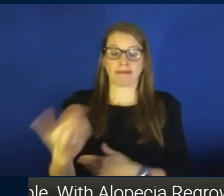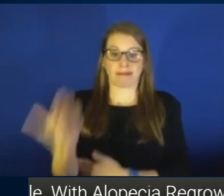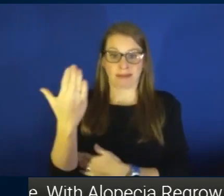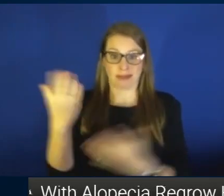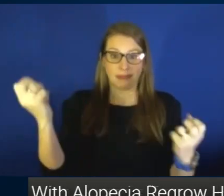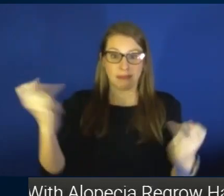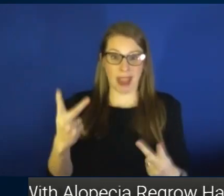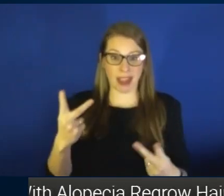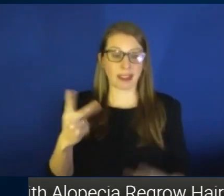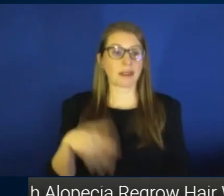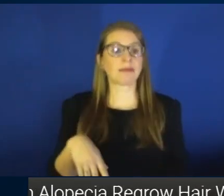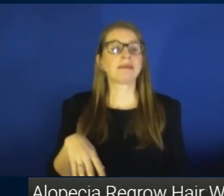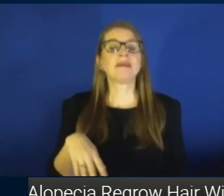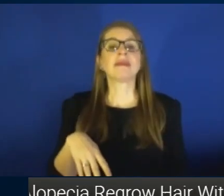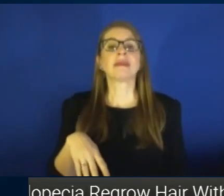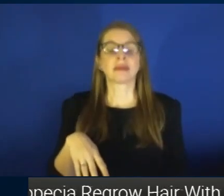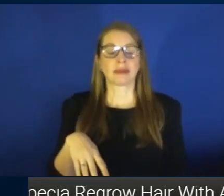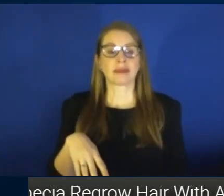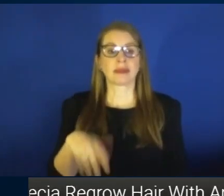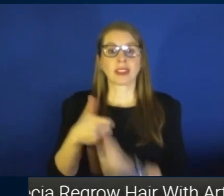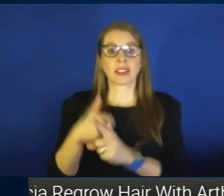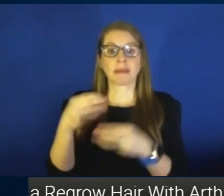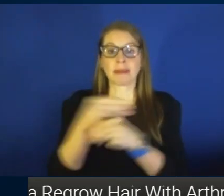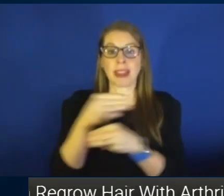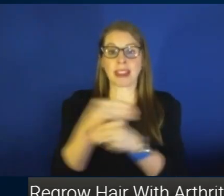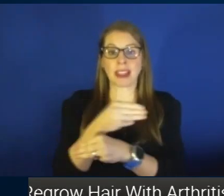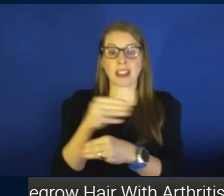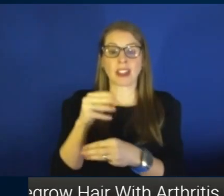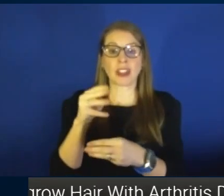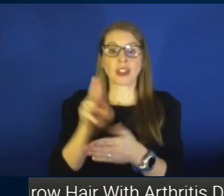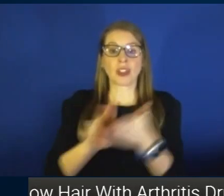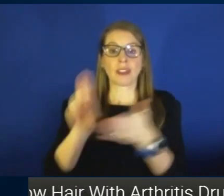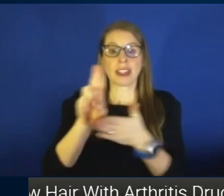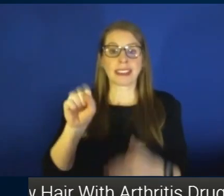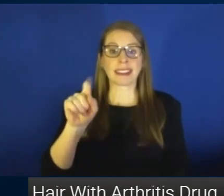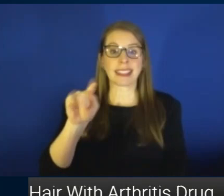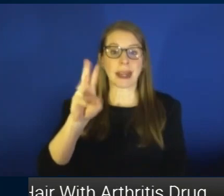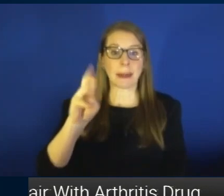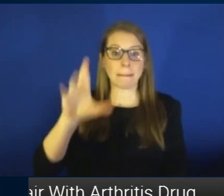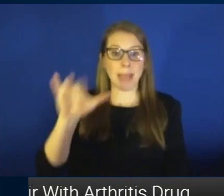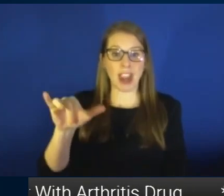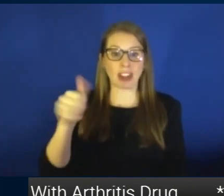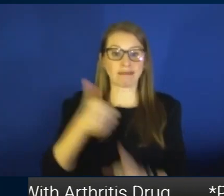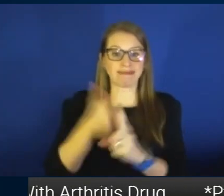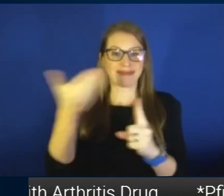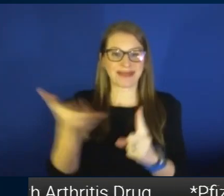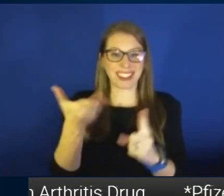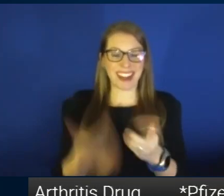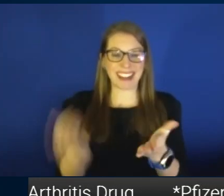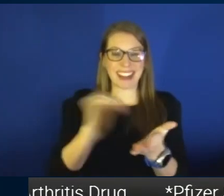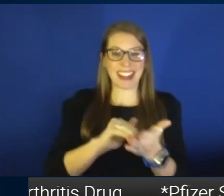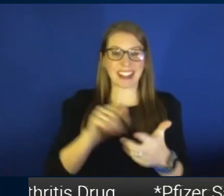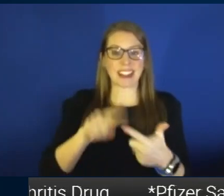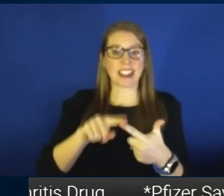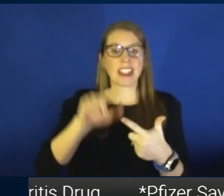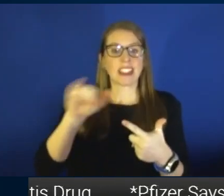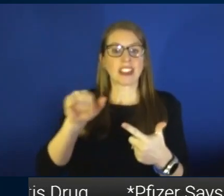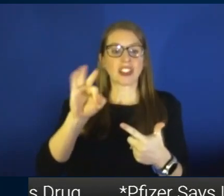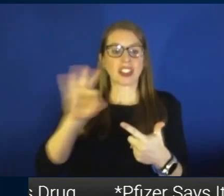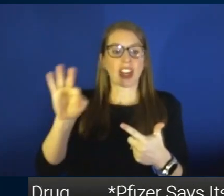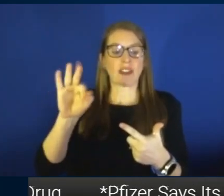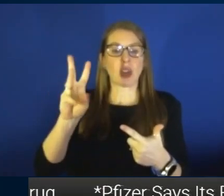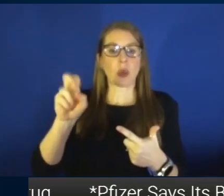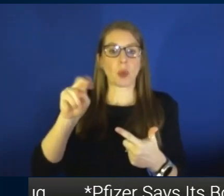Sciences and Mathematics at the University of St. Mary. Also, Jeff Wenzel, with the Bureau of Environmental Epidemiology.